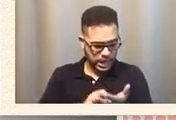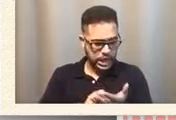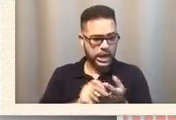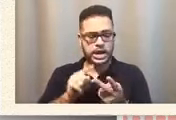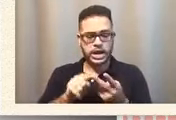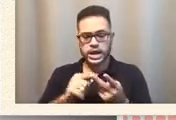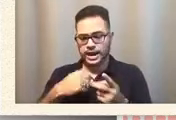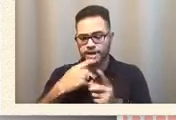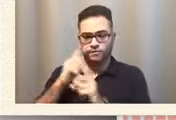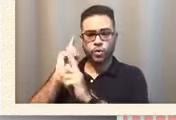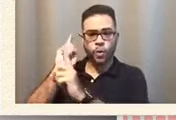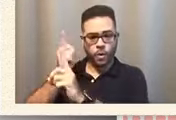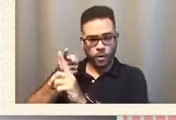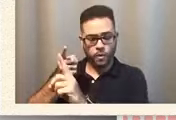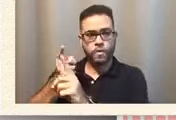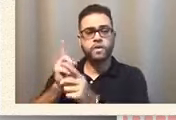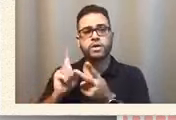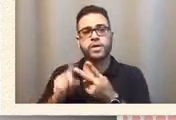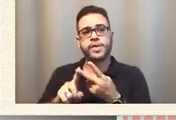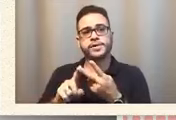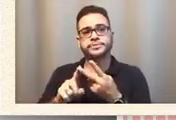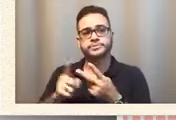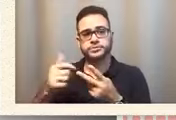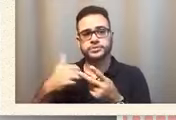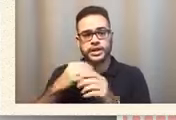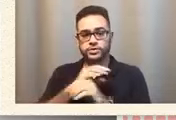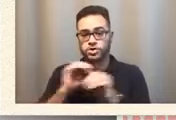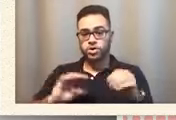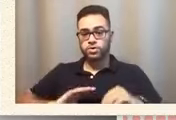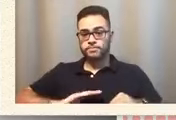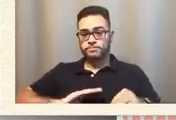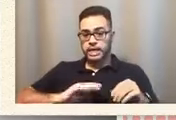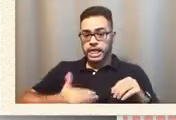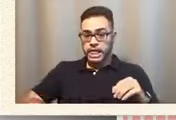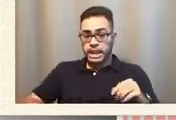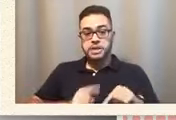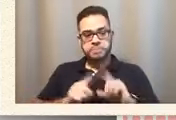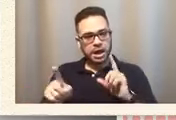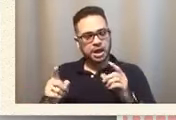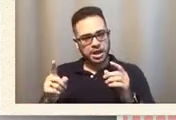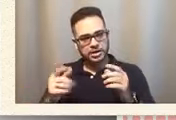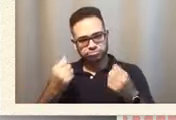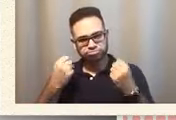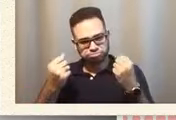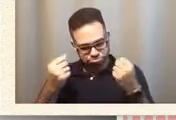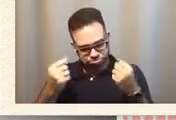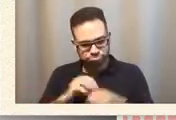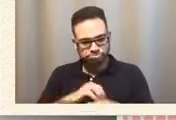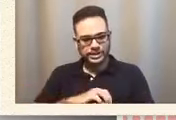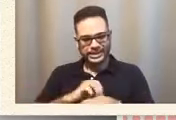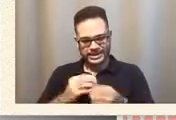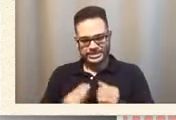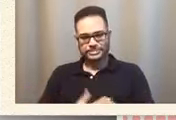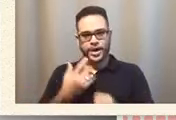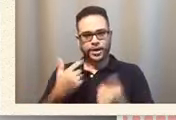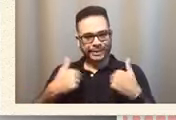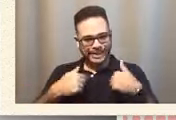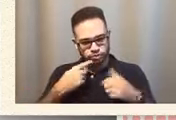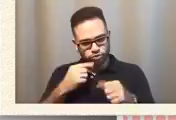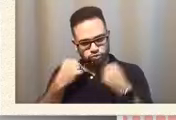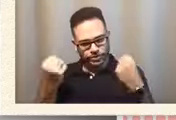he has no belly but he wow hire me so yeah that's something